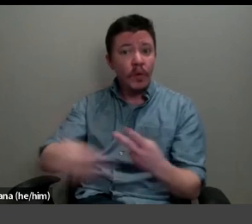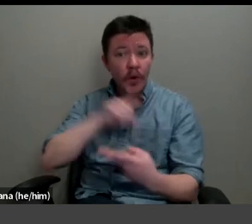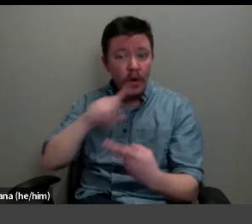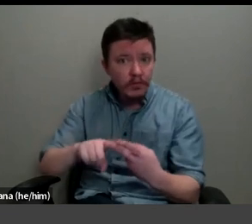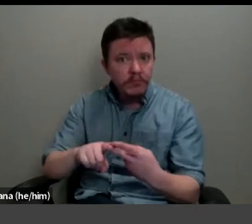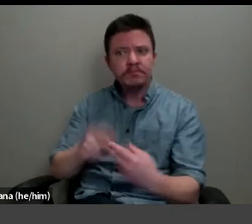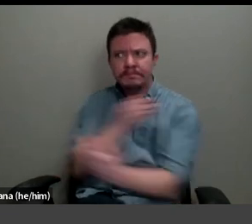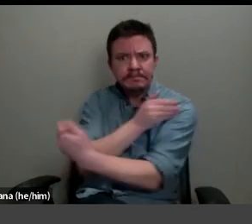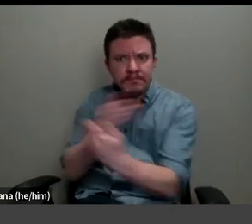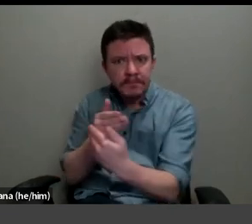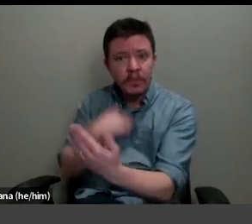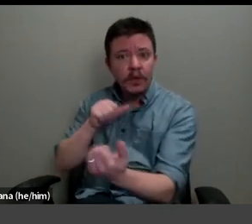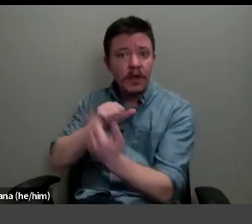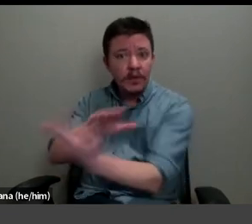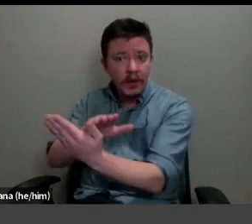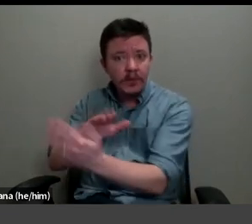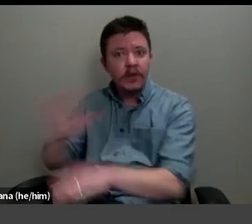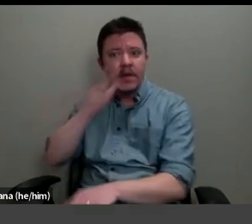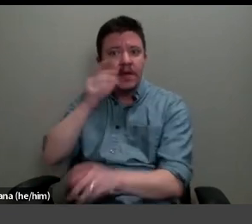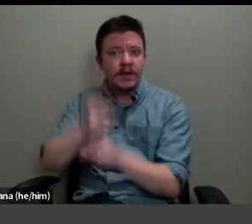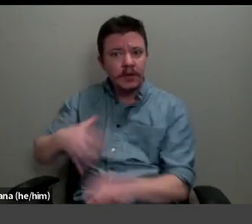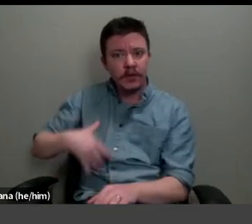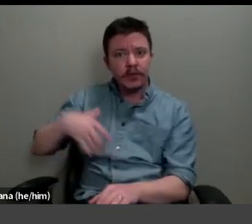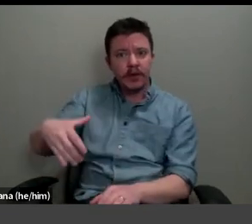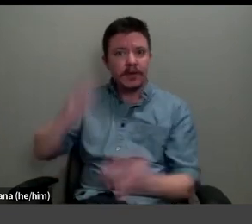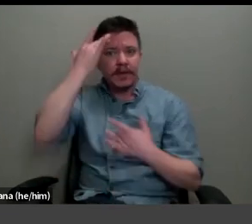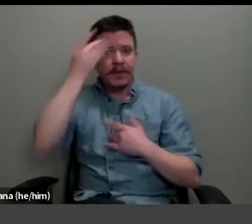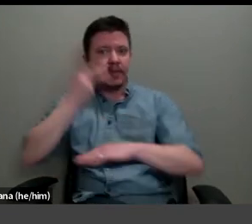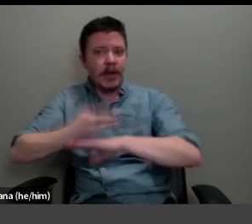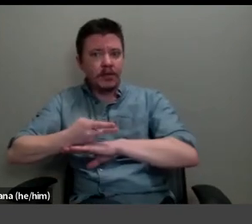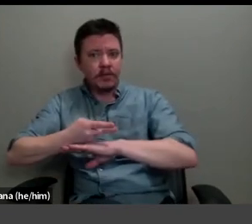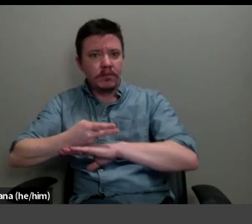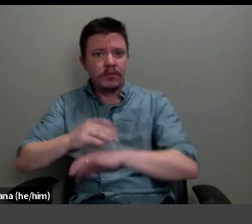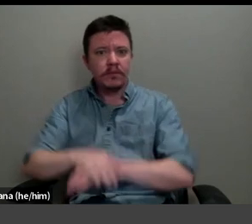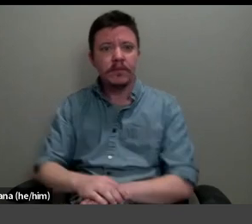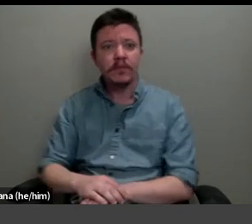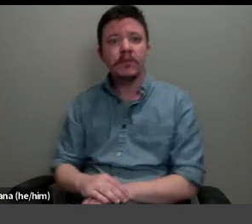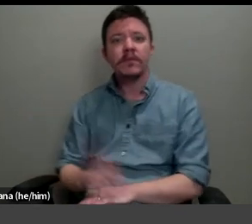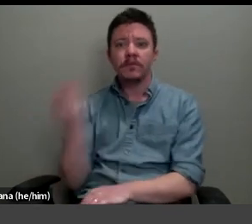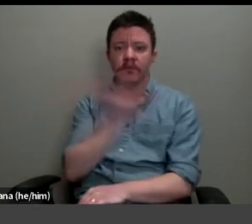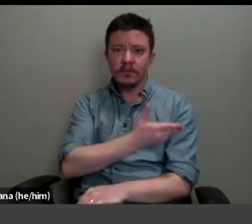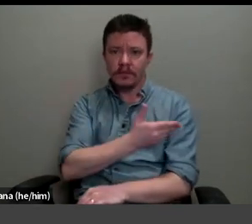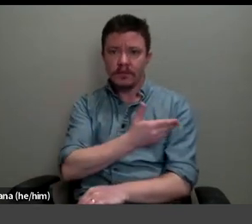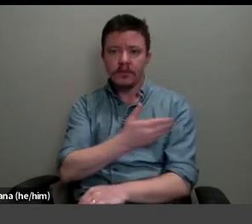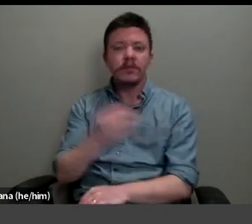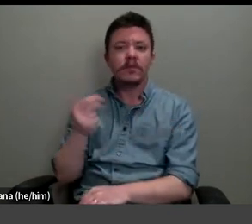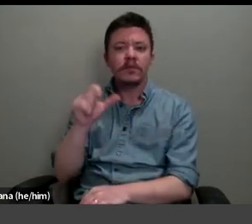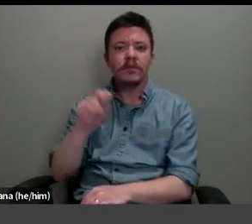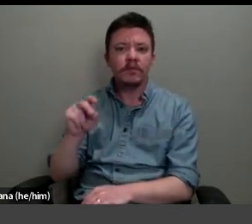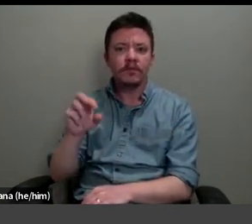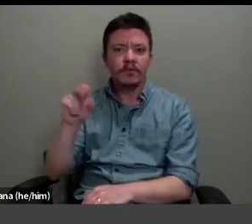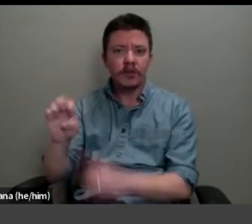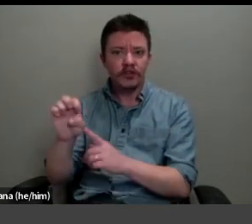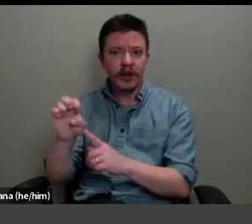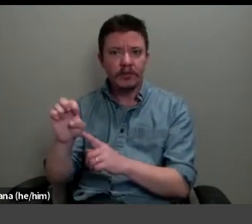approach to Marie's pregnancy sick bed and Grand Mère Michaud's curtained off